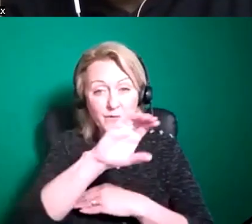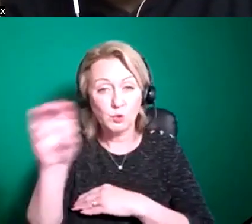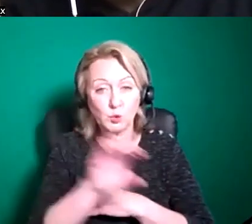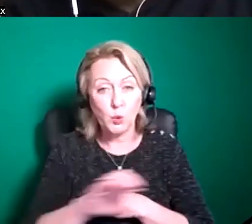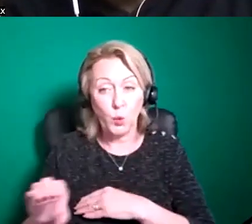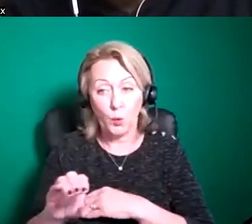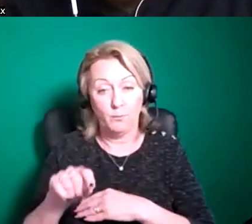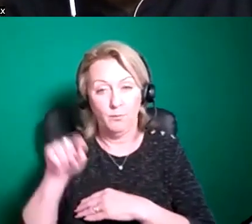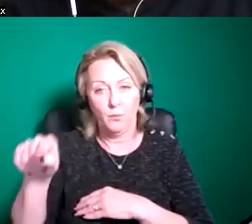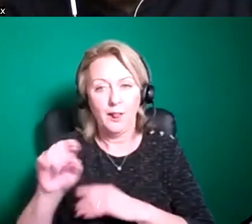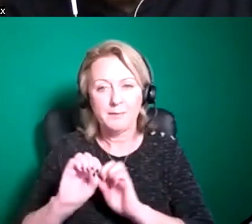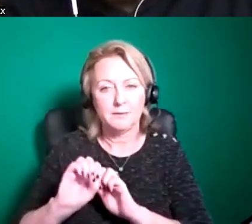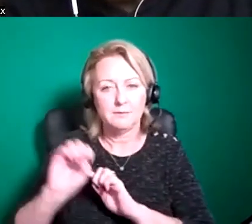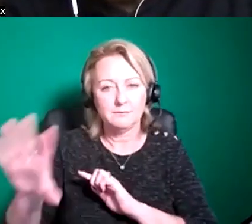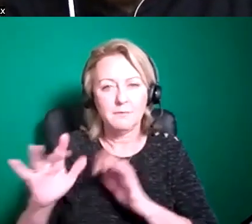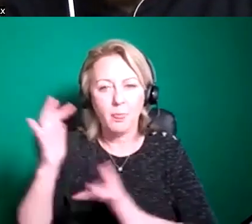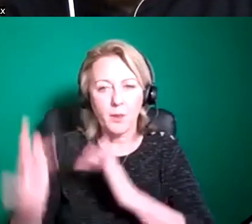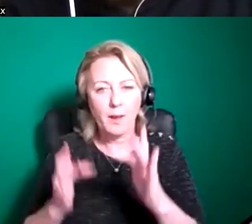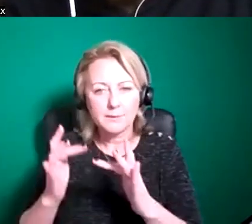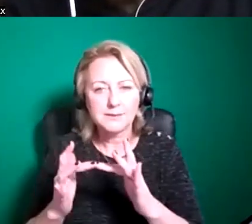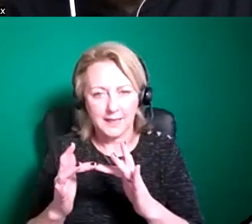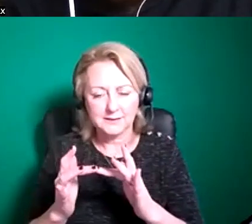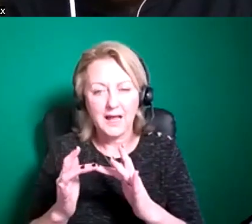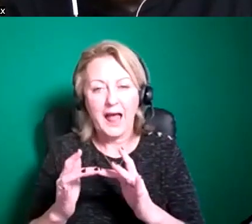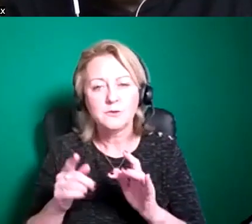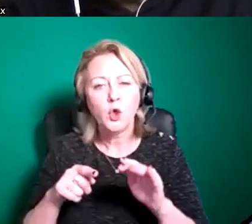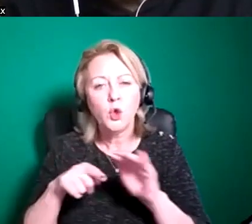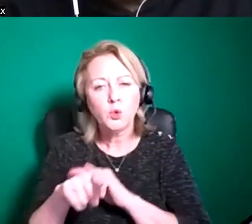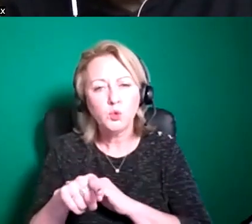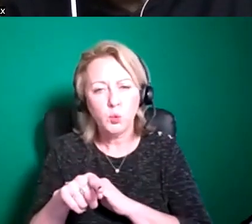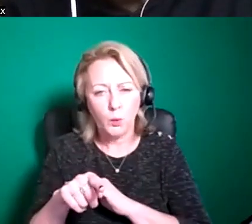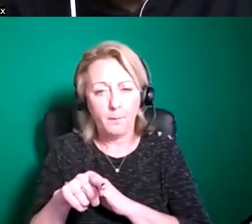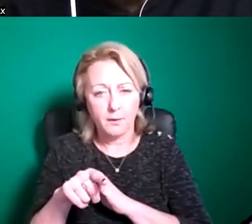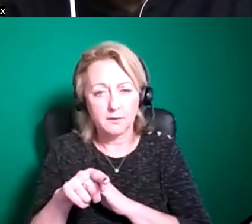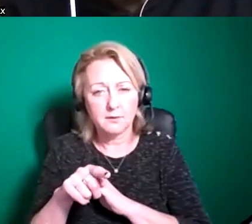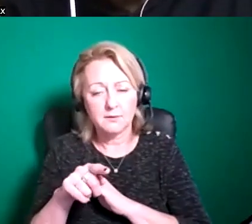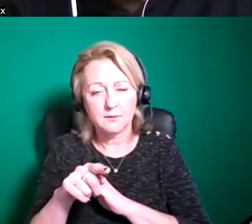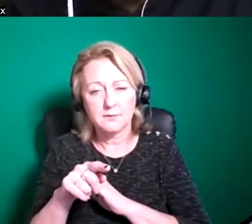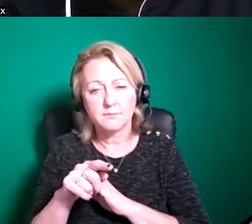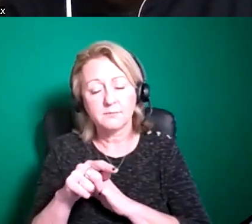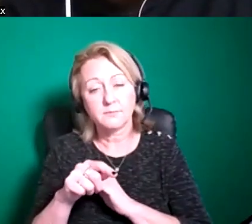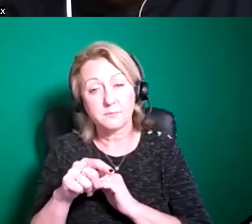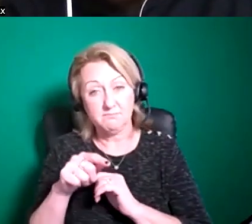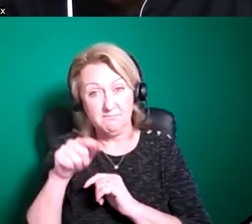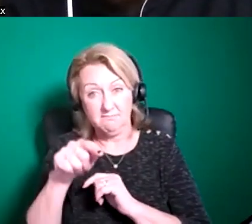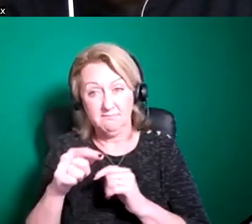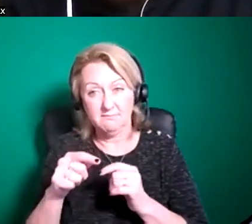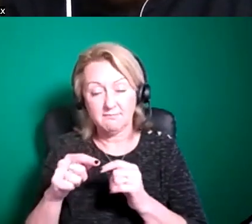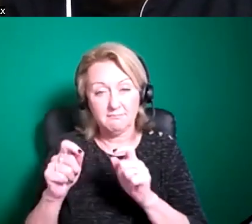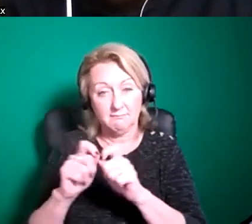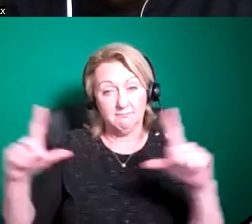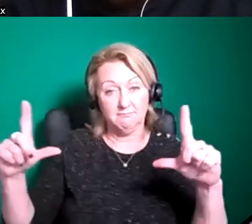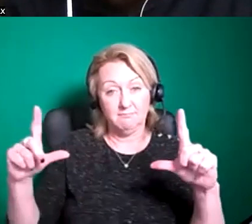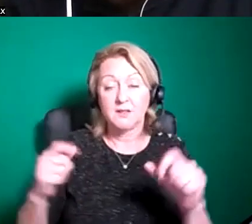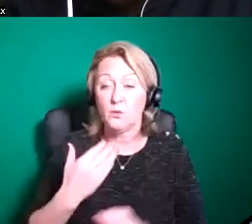on a kind of website and our youtube pages and so yeah i think it just remains to say thank you very much uh to